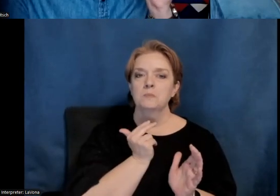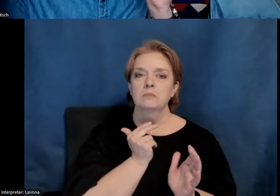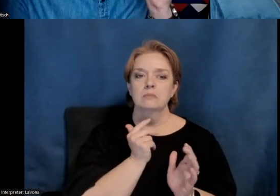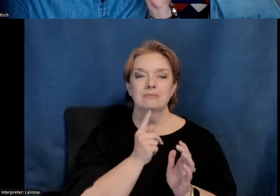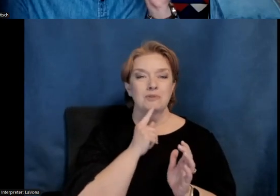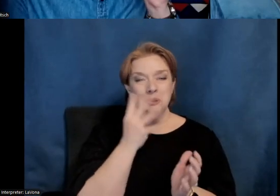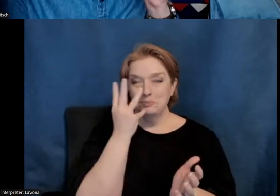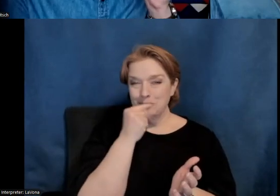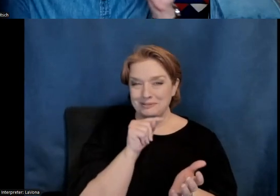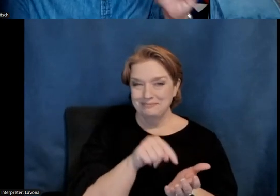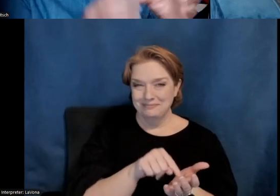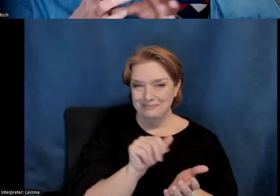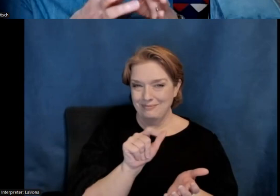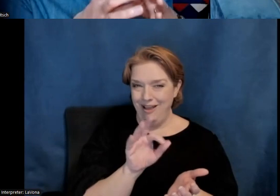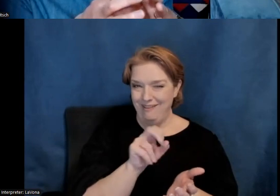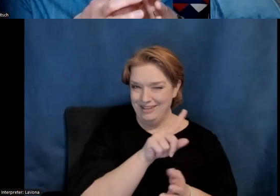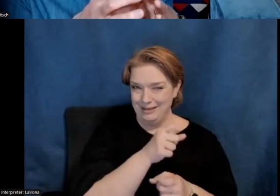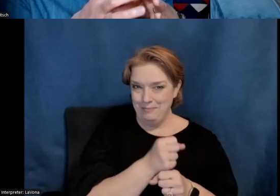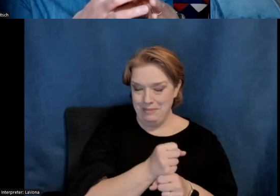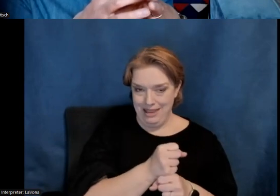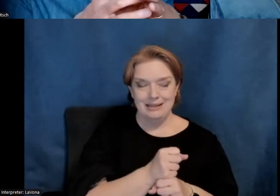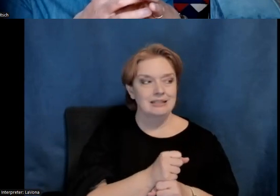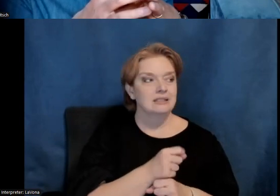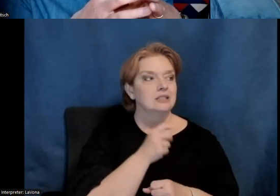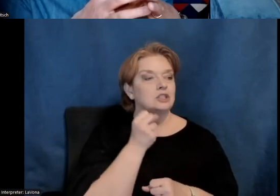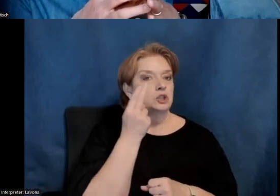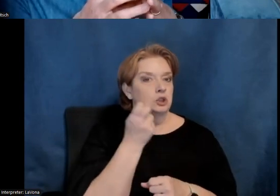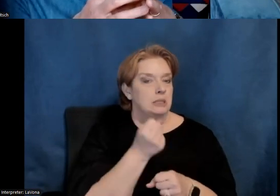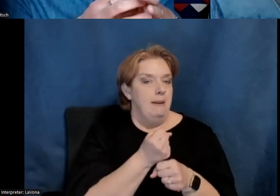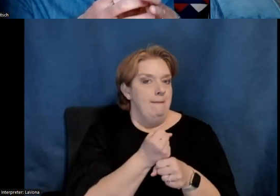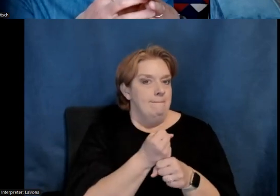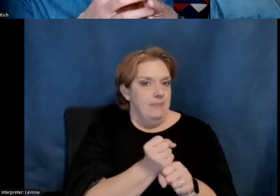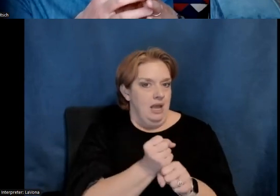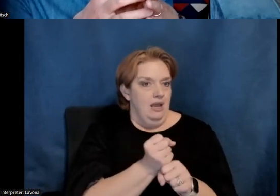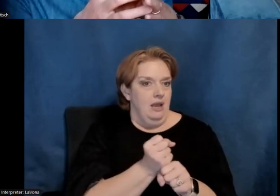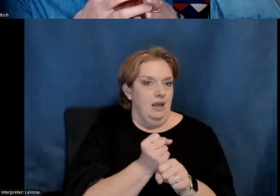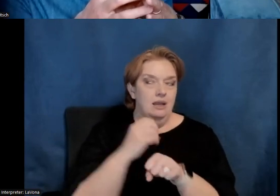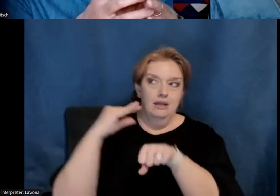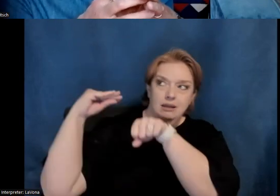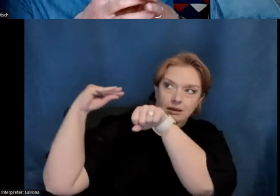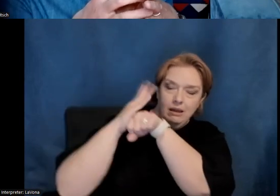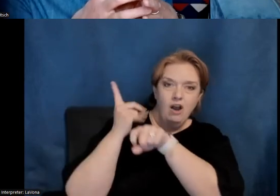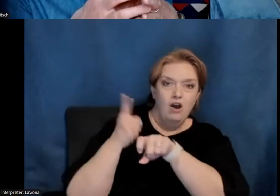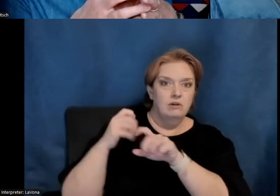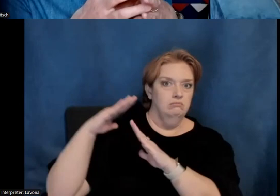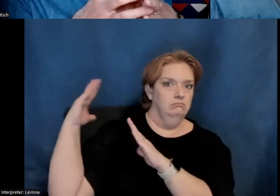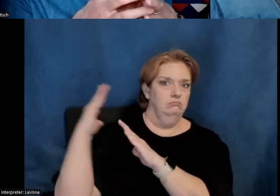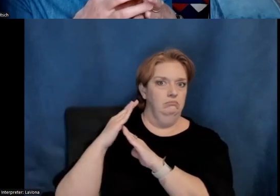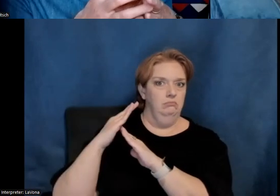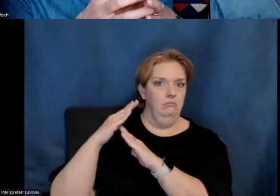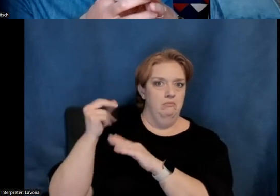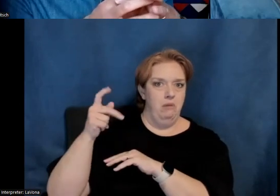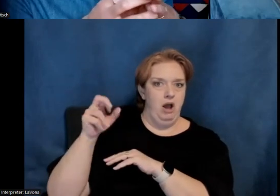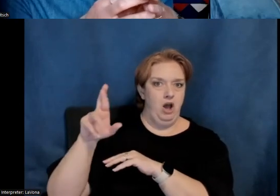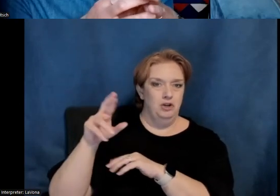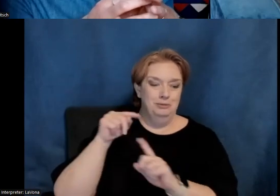this piece that Alfreda made was that it was made, you know, under the guidance of a, of a great, a potter by a relatively